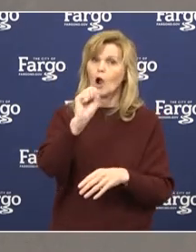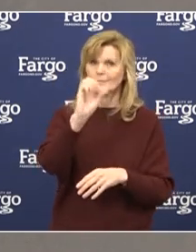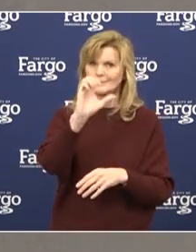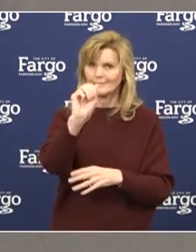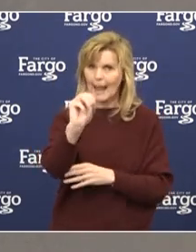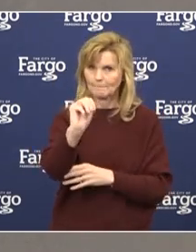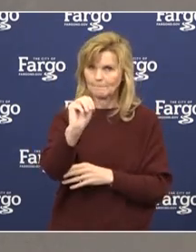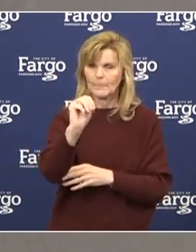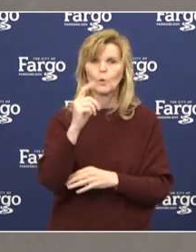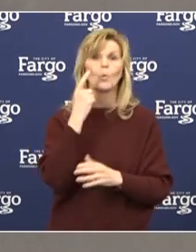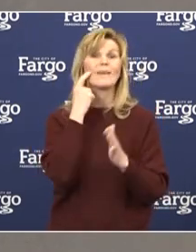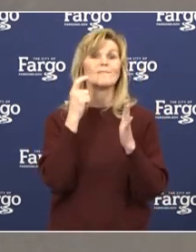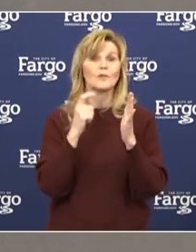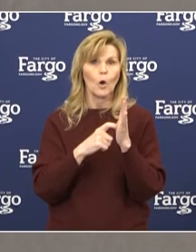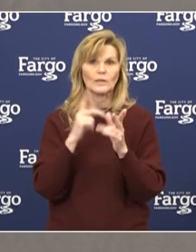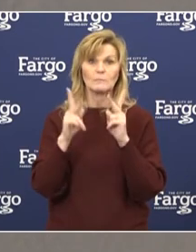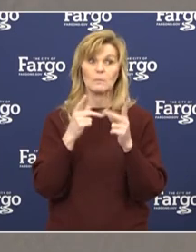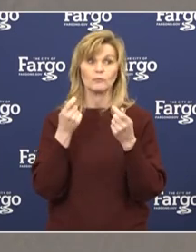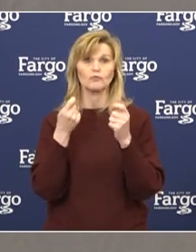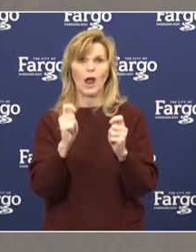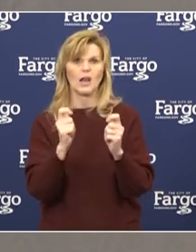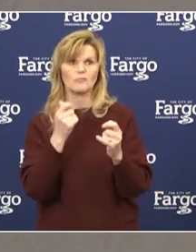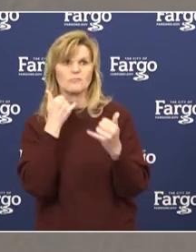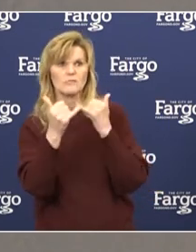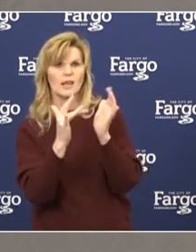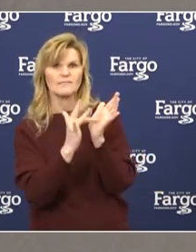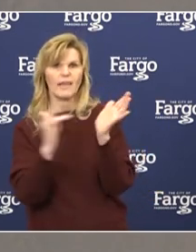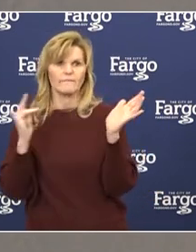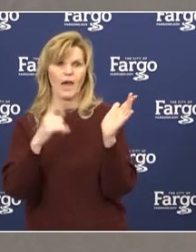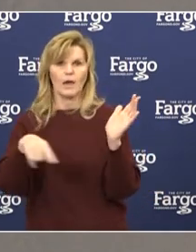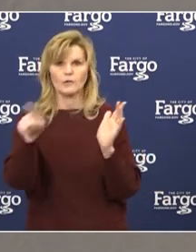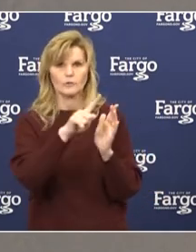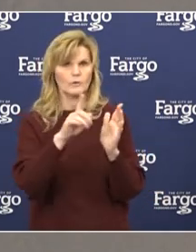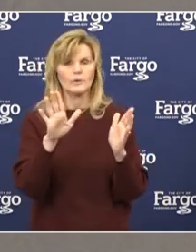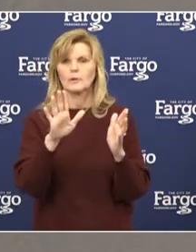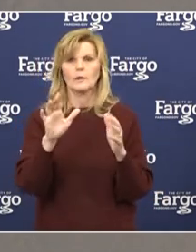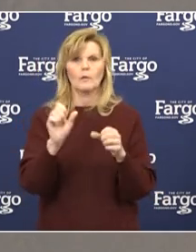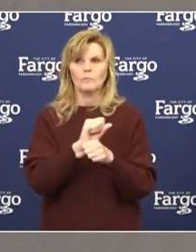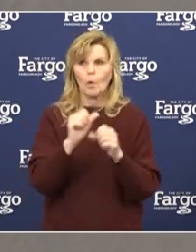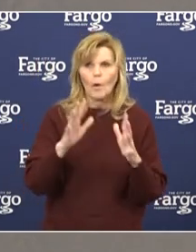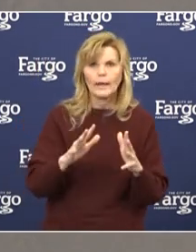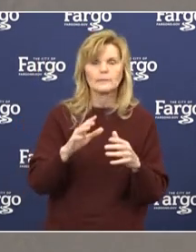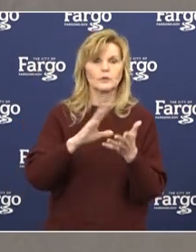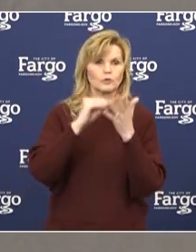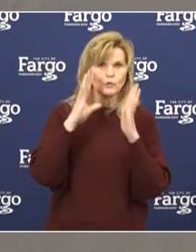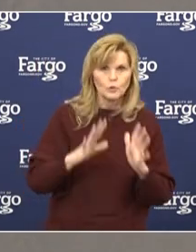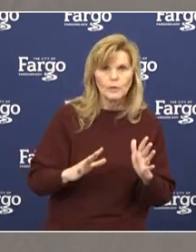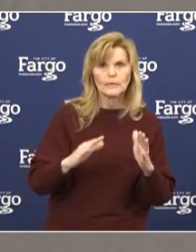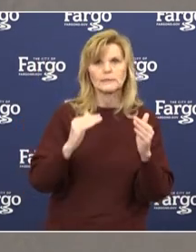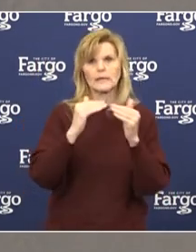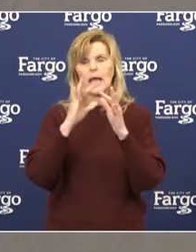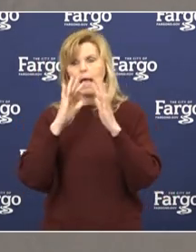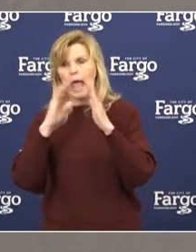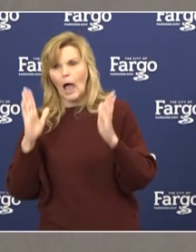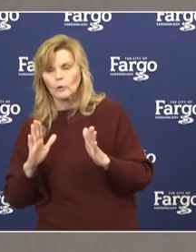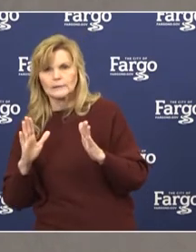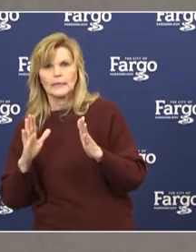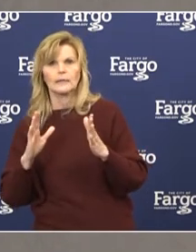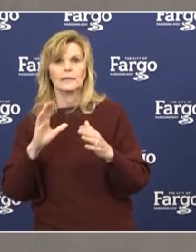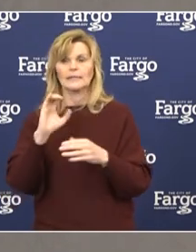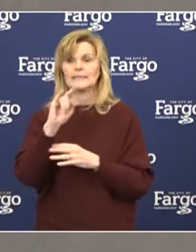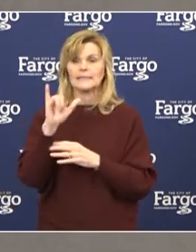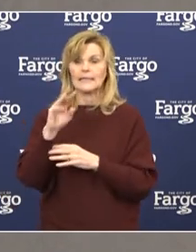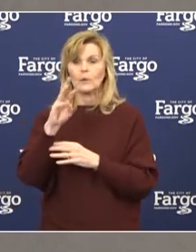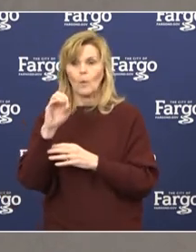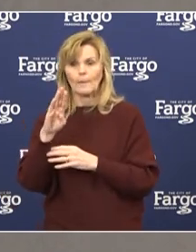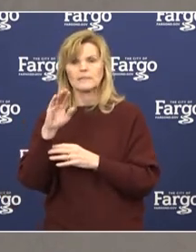uptick in that and referrals for employees, businesses, students, housing concerns, and more. The city websites and